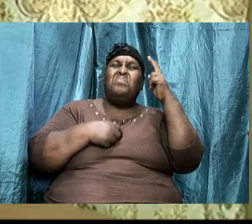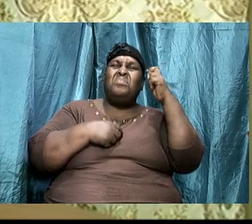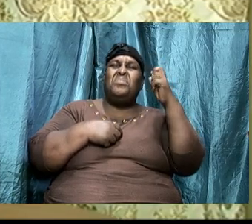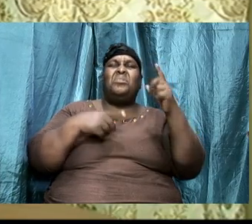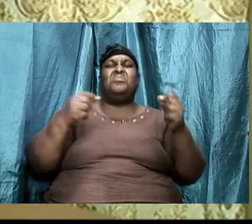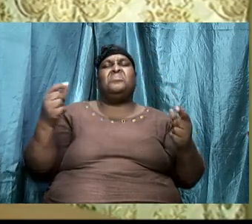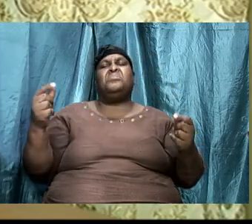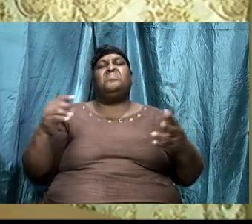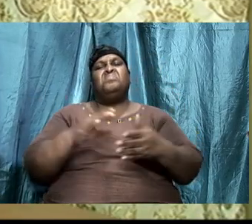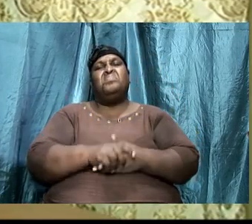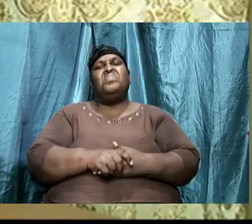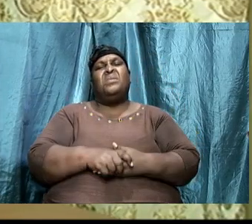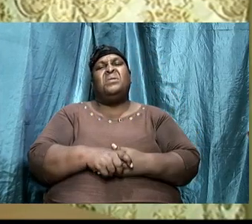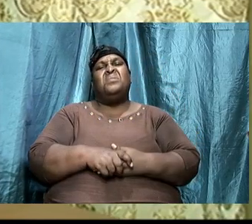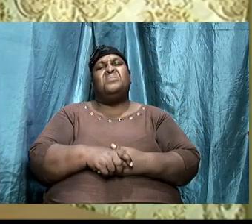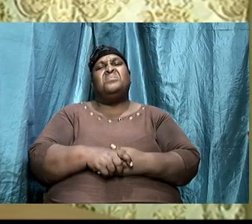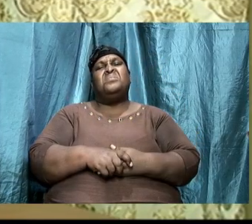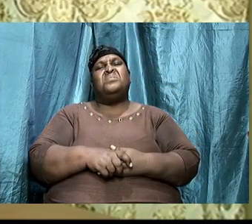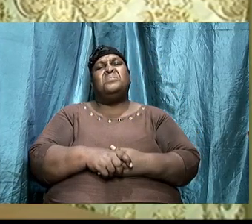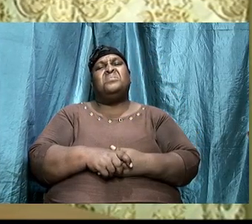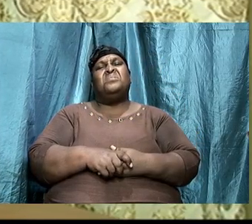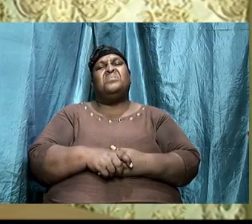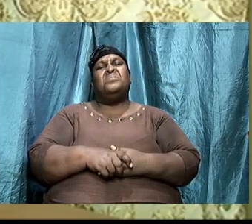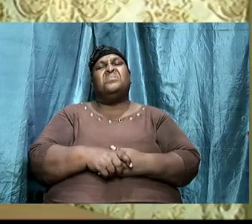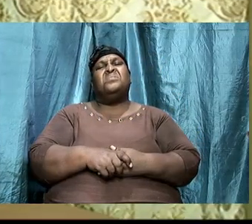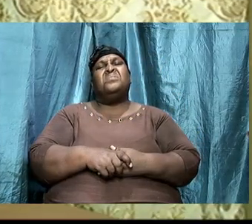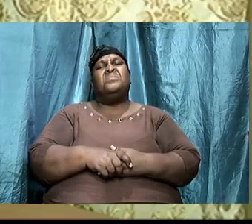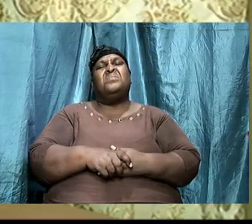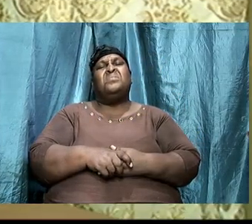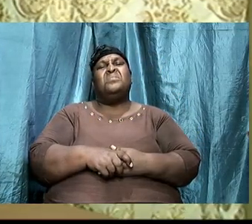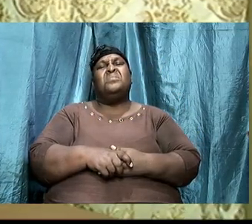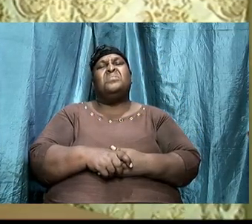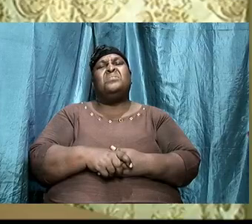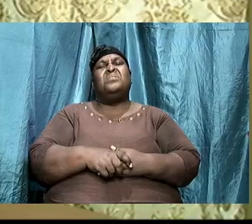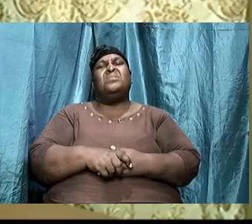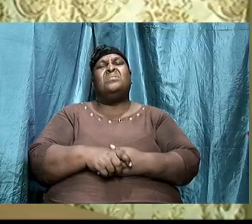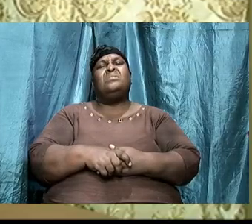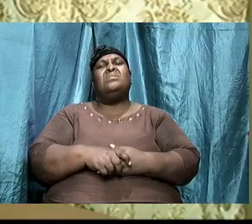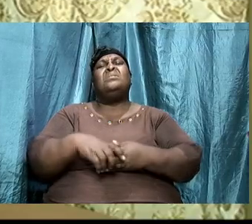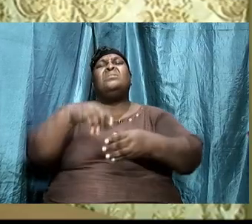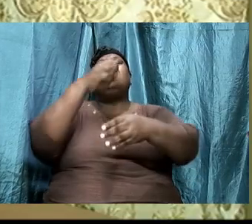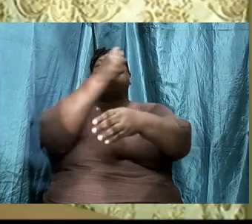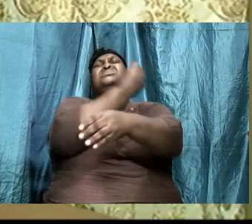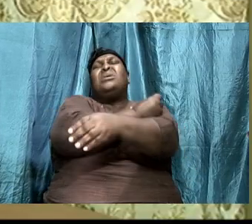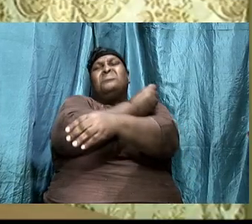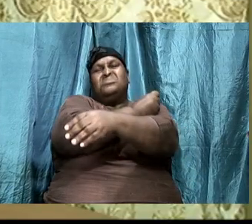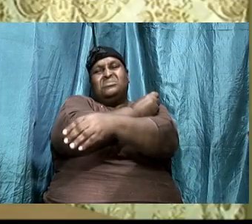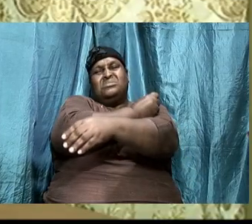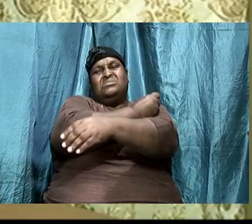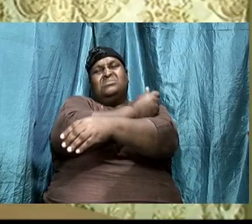think you can live any way you want to live there is an anointing on you look